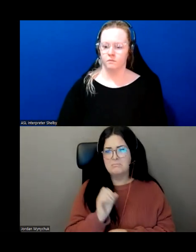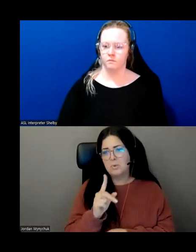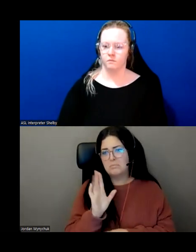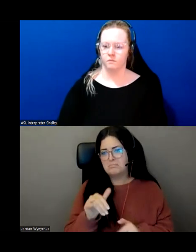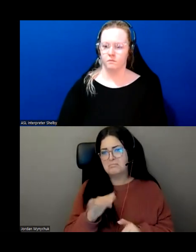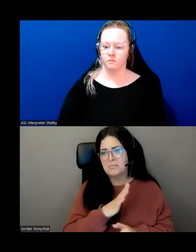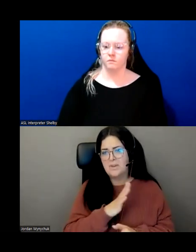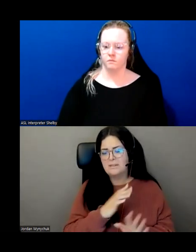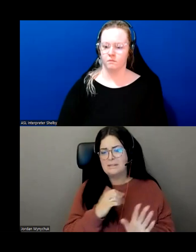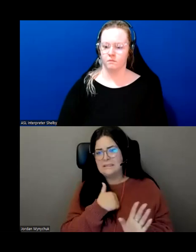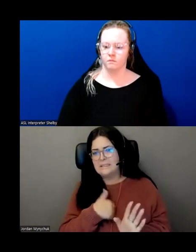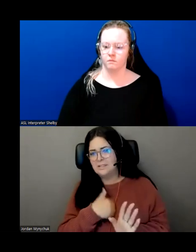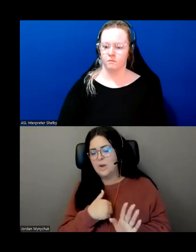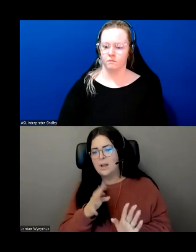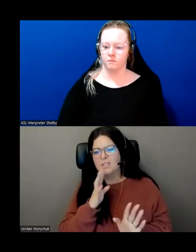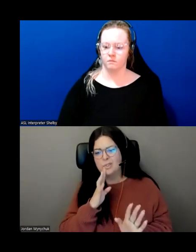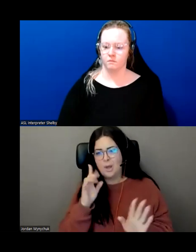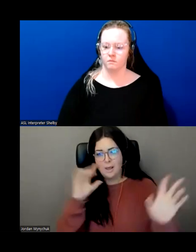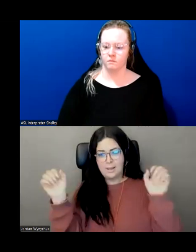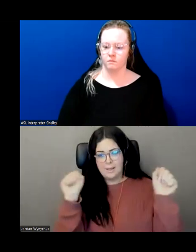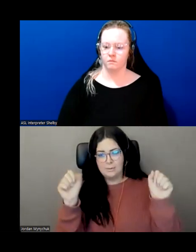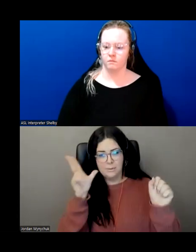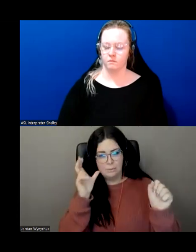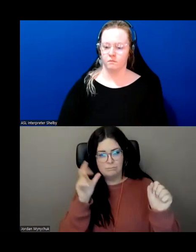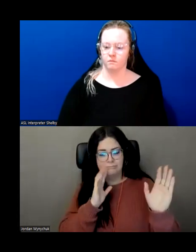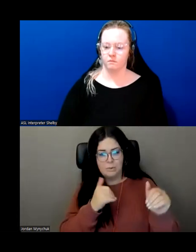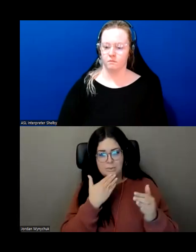sorry about that i'll actually speak louder does that is that better